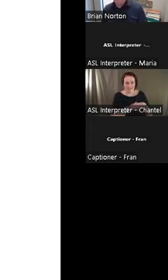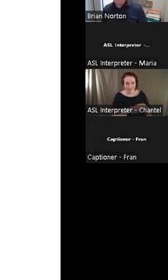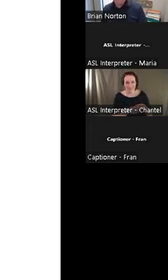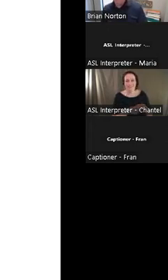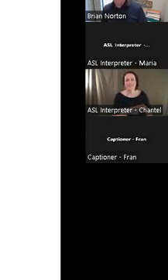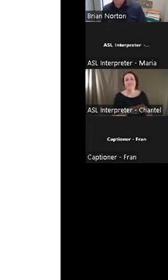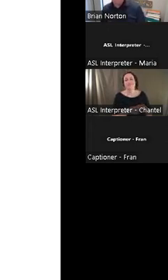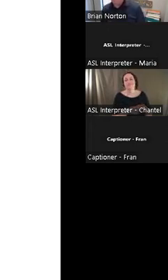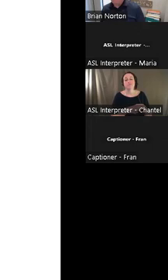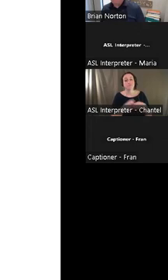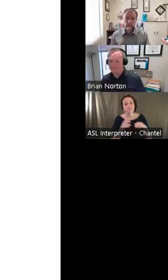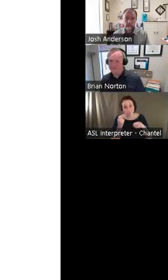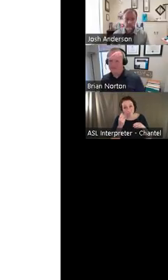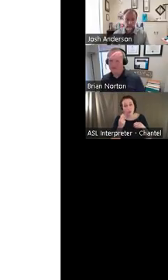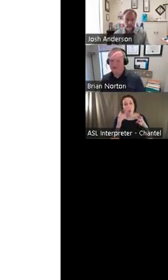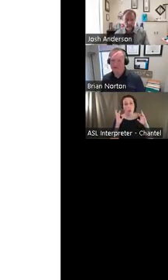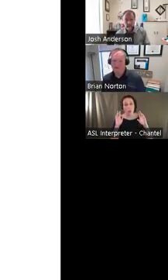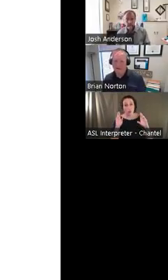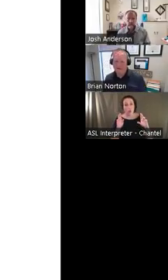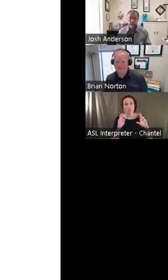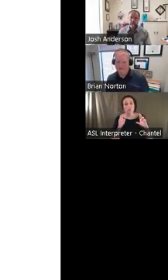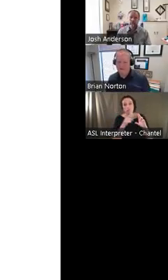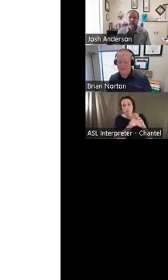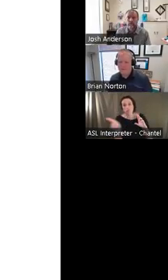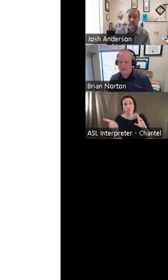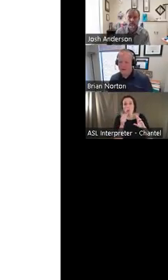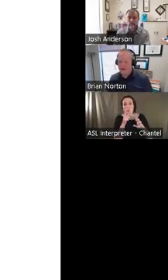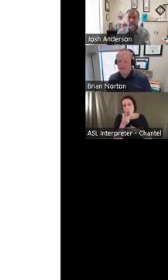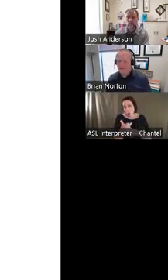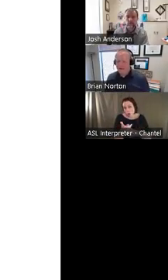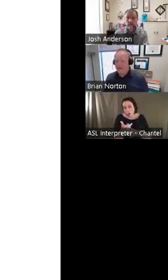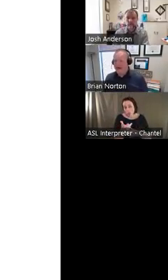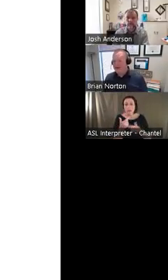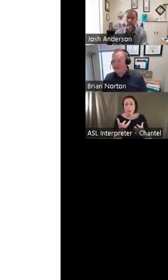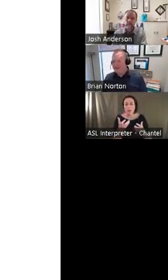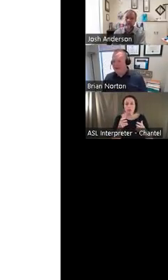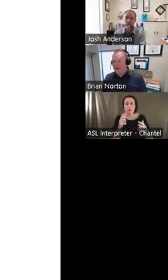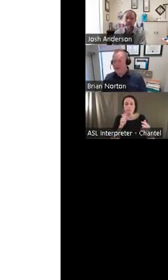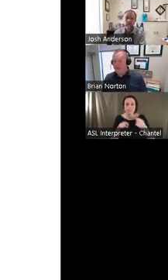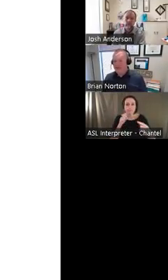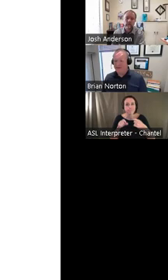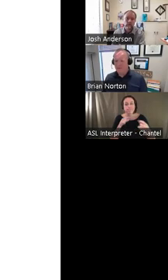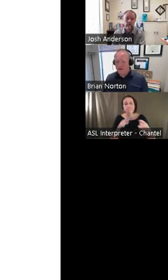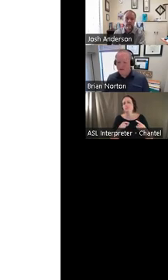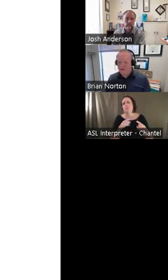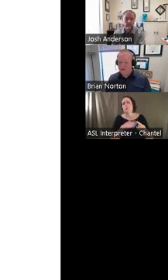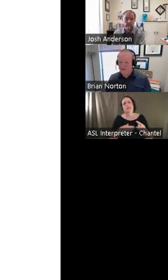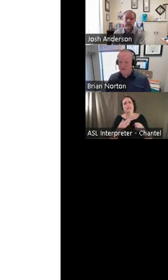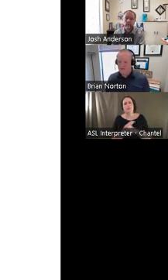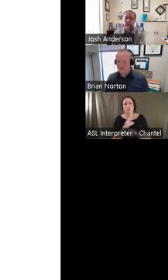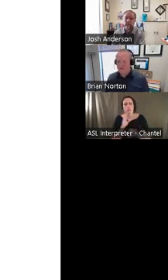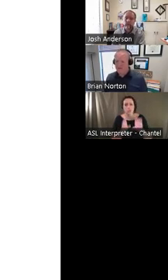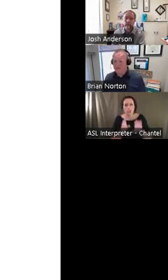a lot of participation from you as our audience. And so be active in the chat. If you guys have questions